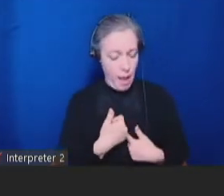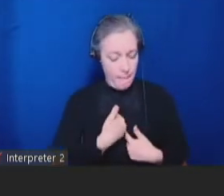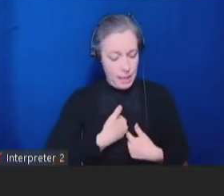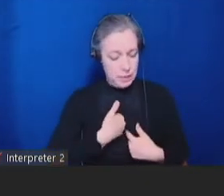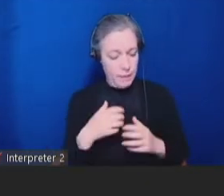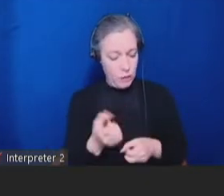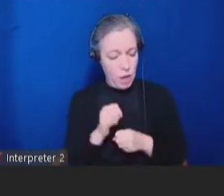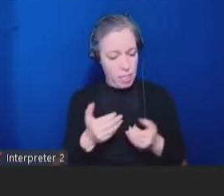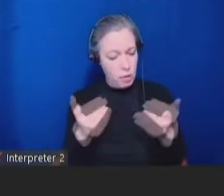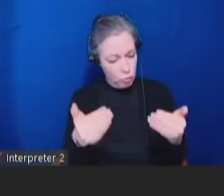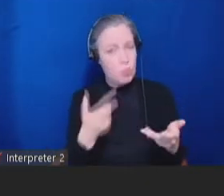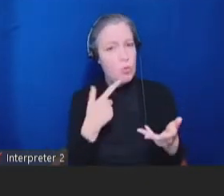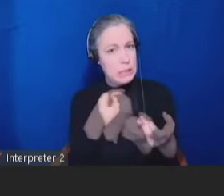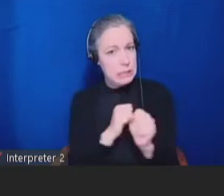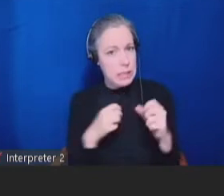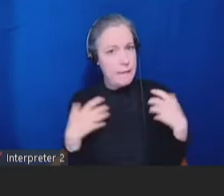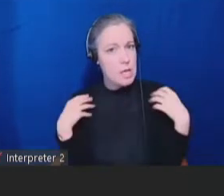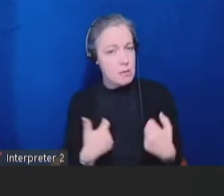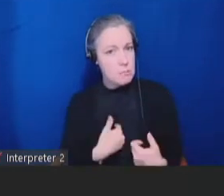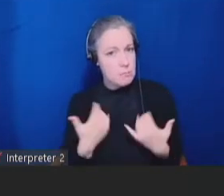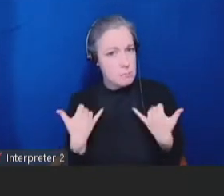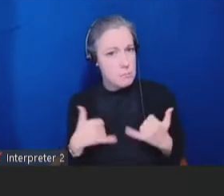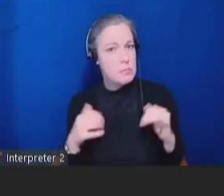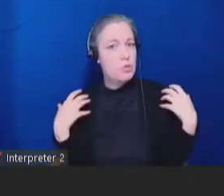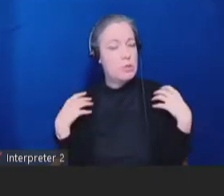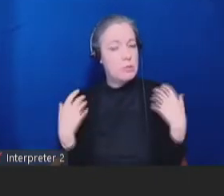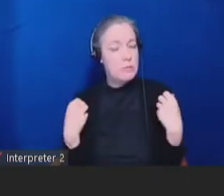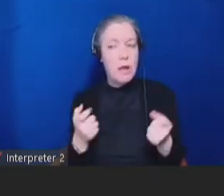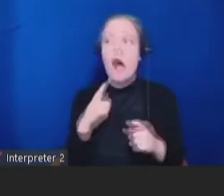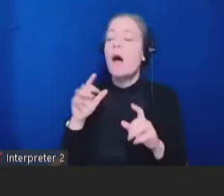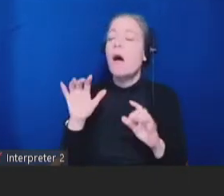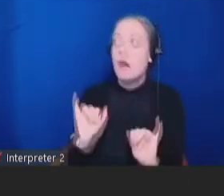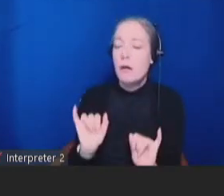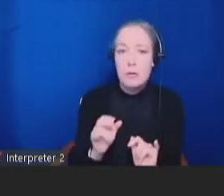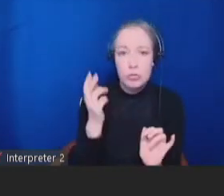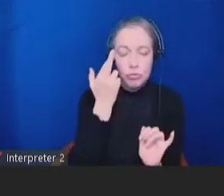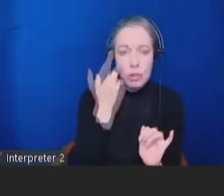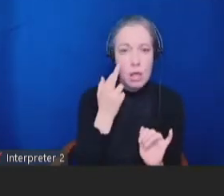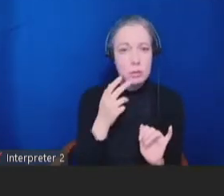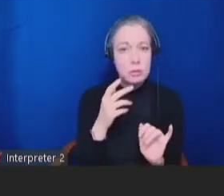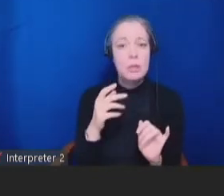Taking the time to answer questions and explain away doubt makes a difference.